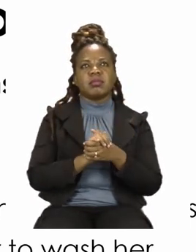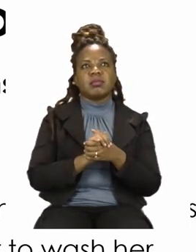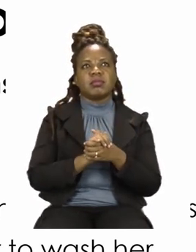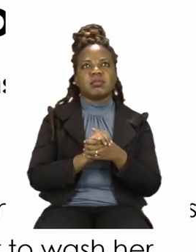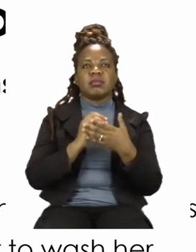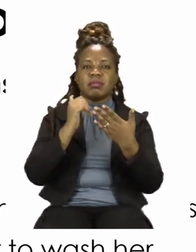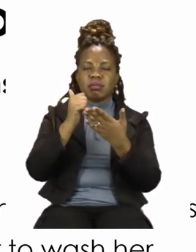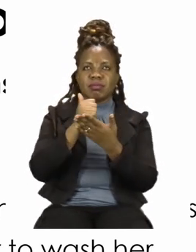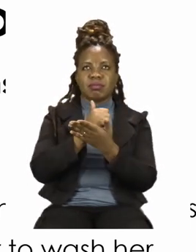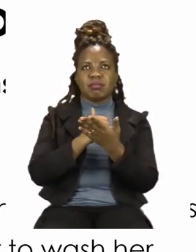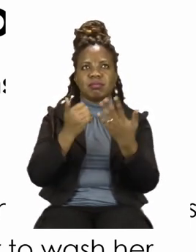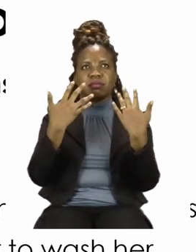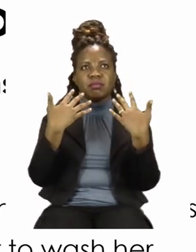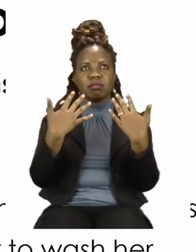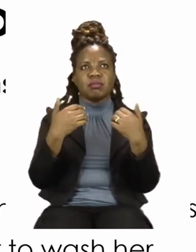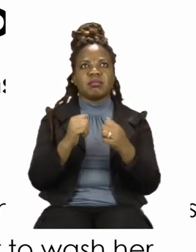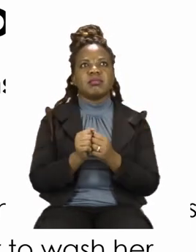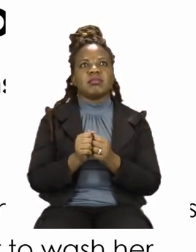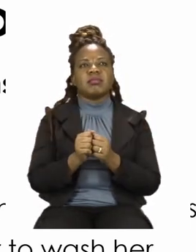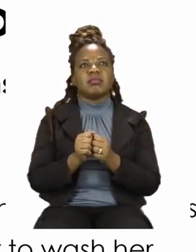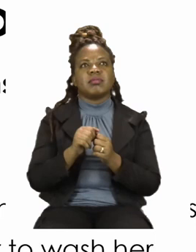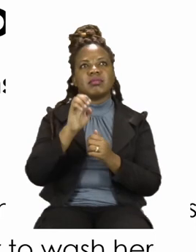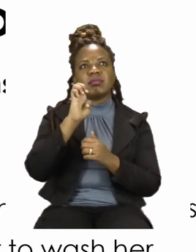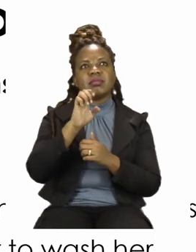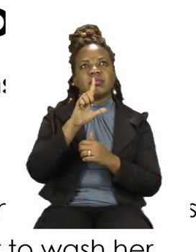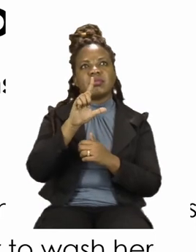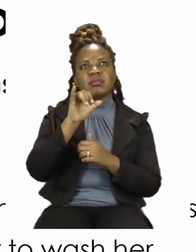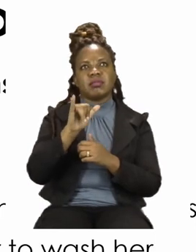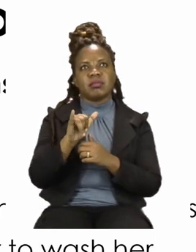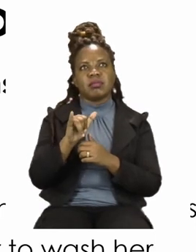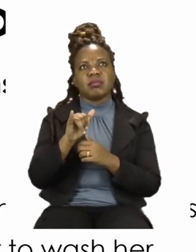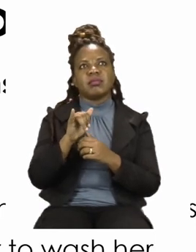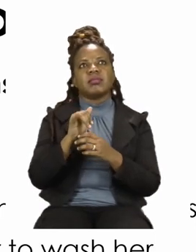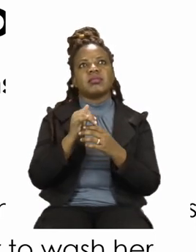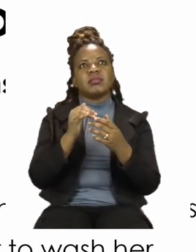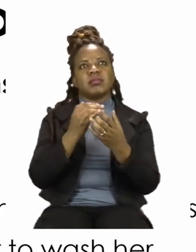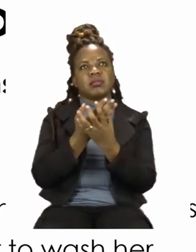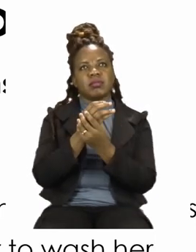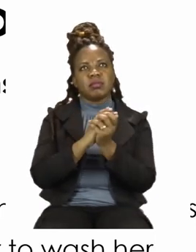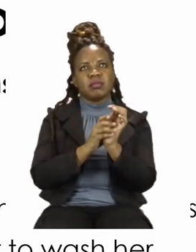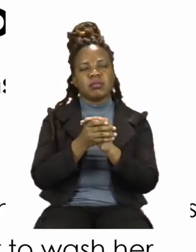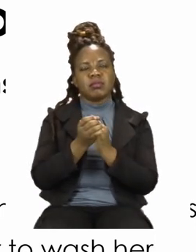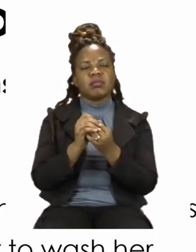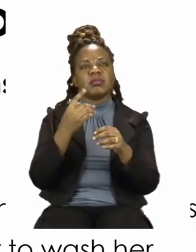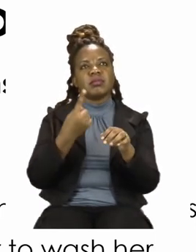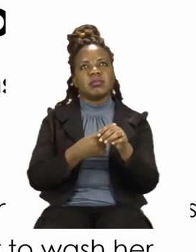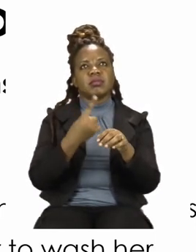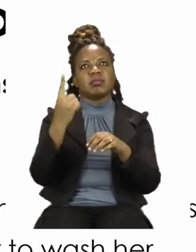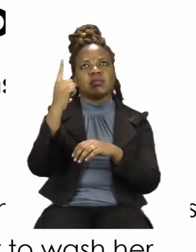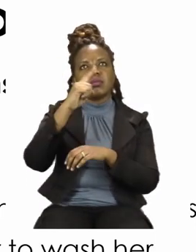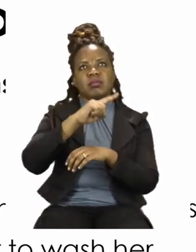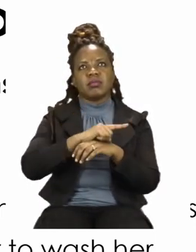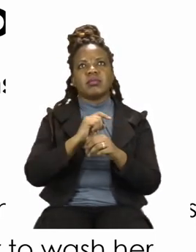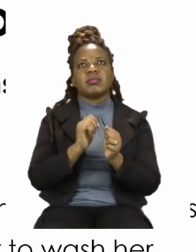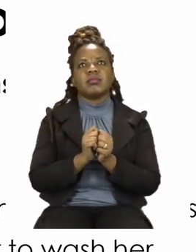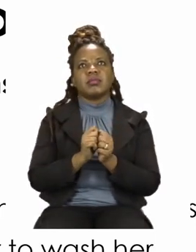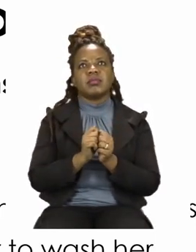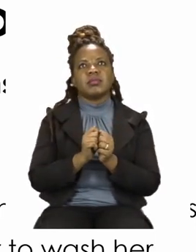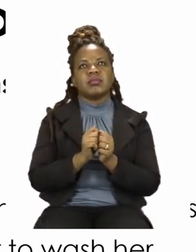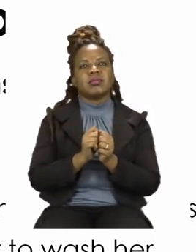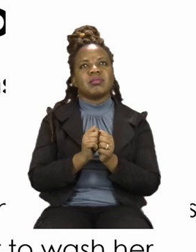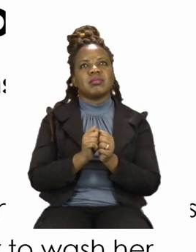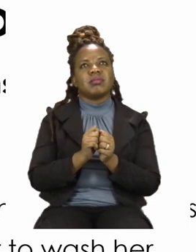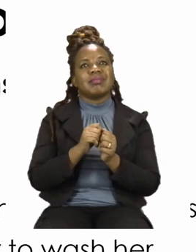hands. Ellie washes her hands every day. She